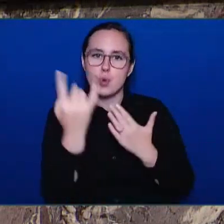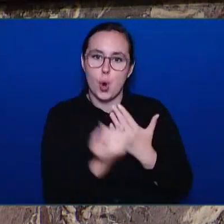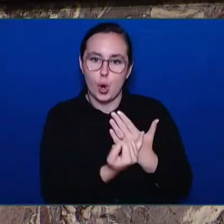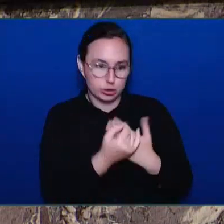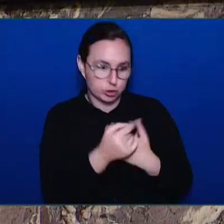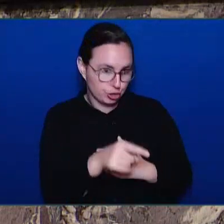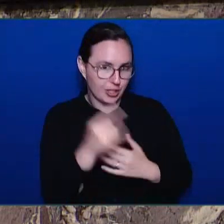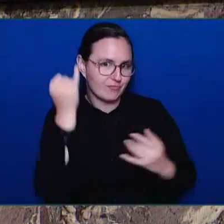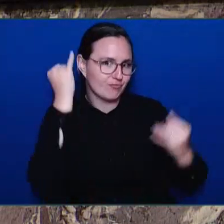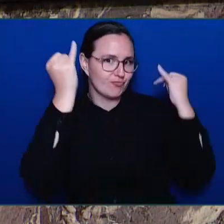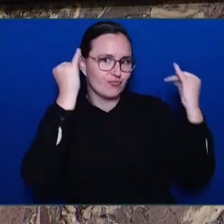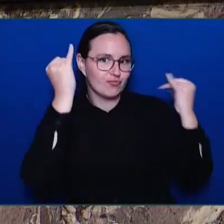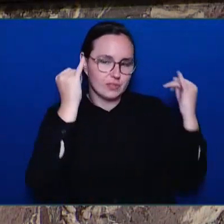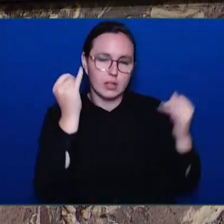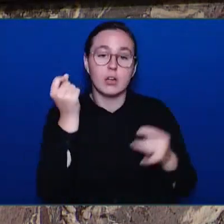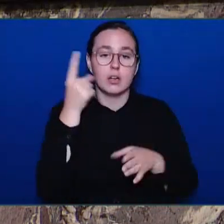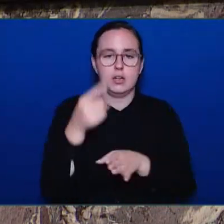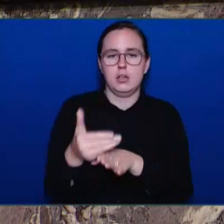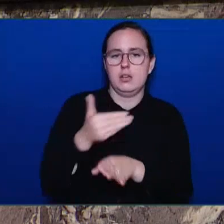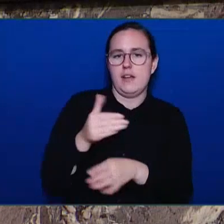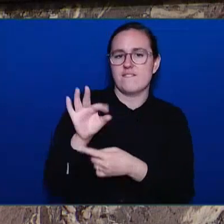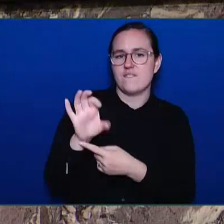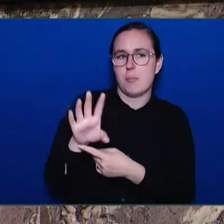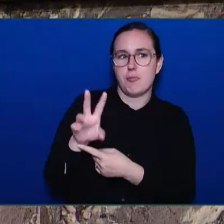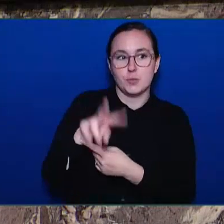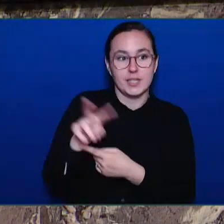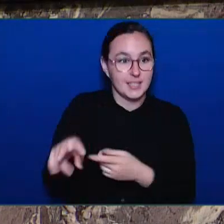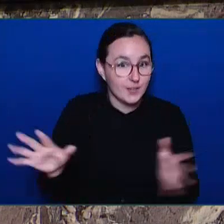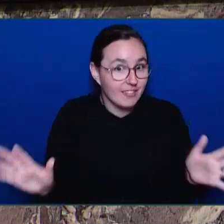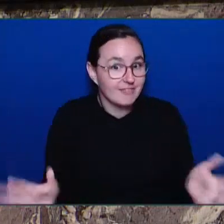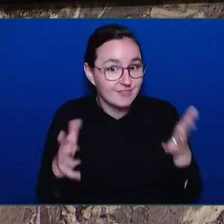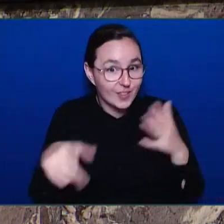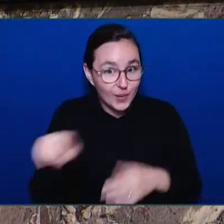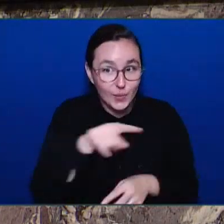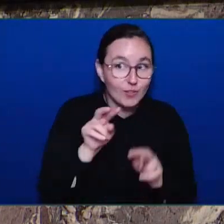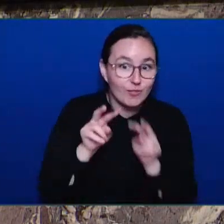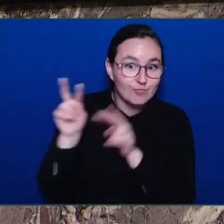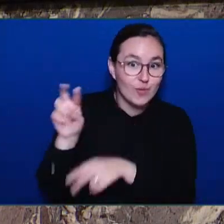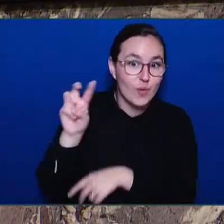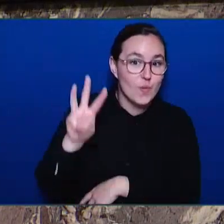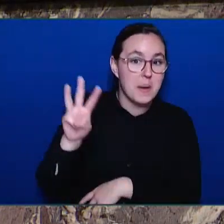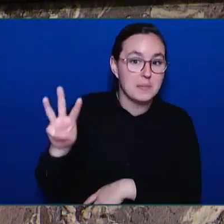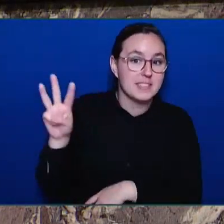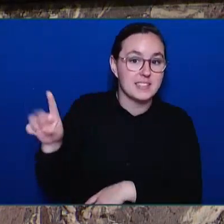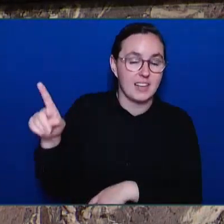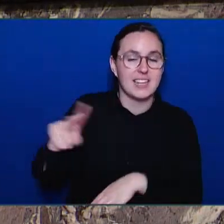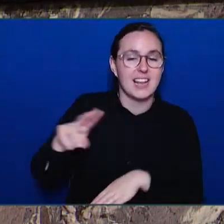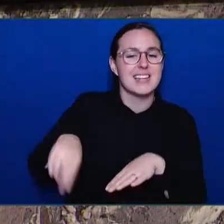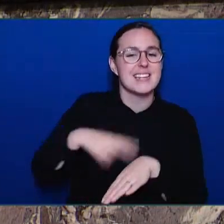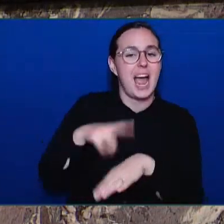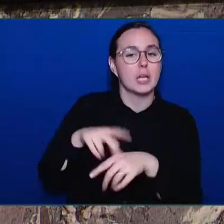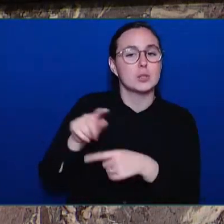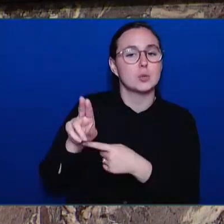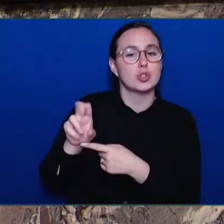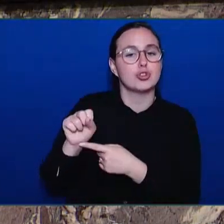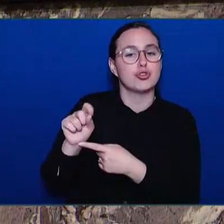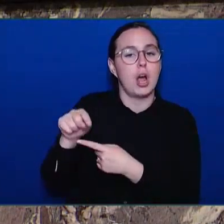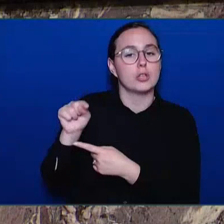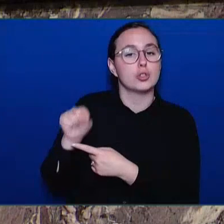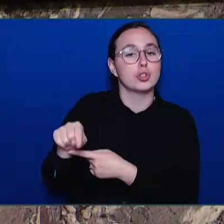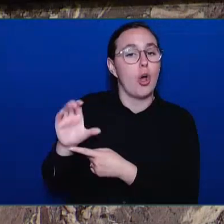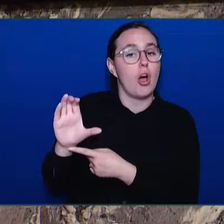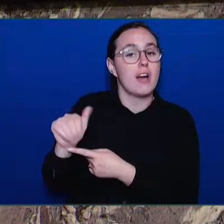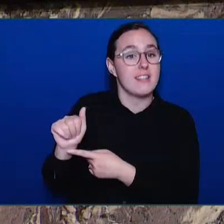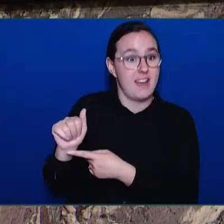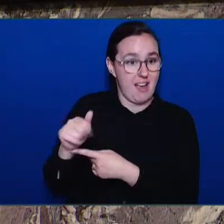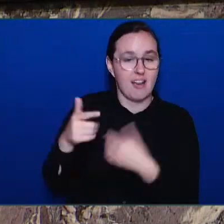of you to please visit nationaltrust.ca and cast your vote so Hope Station can serve as an